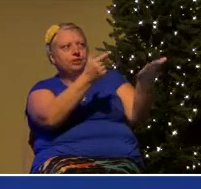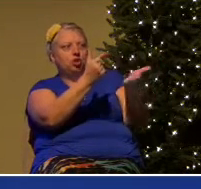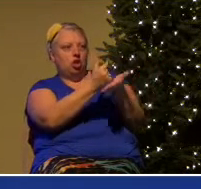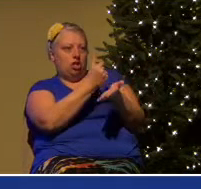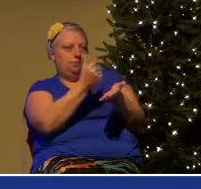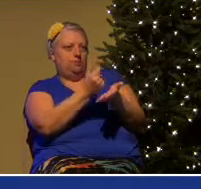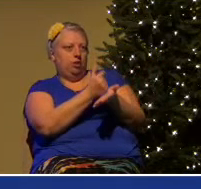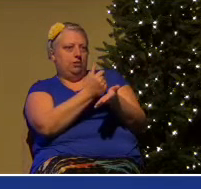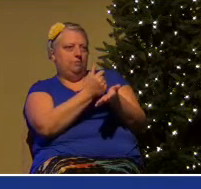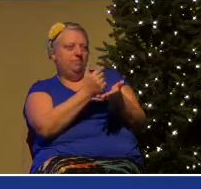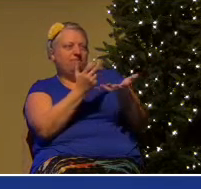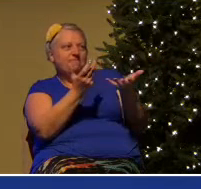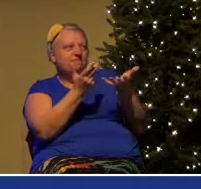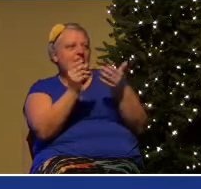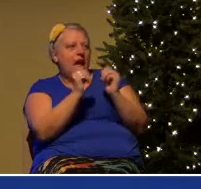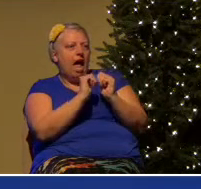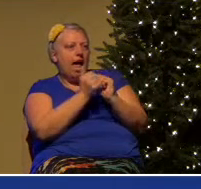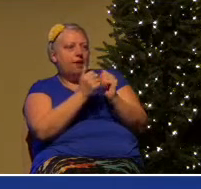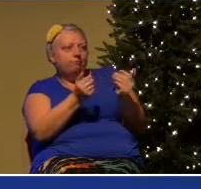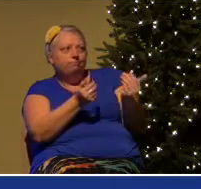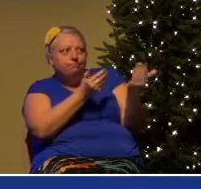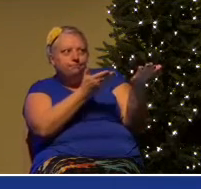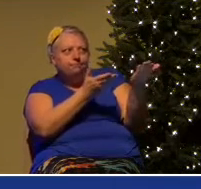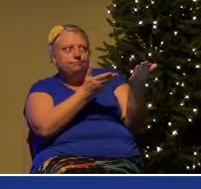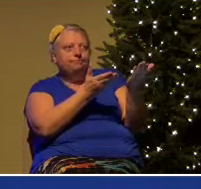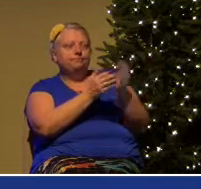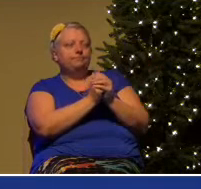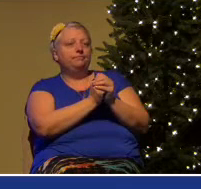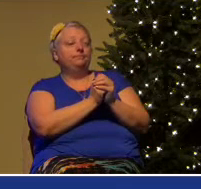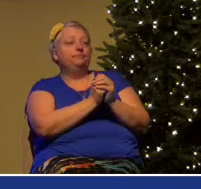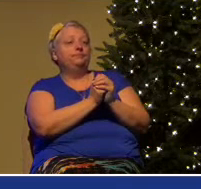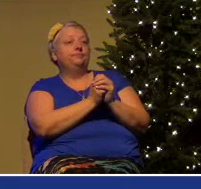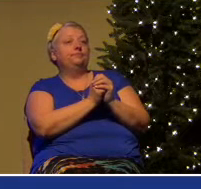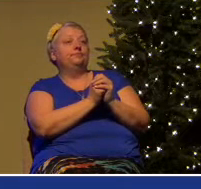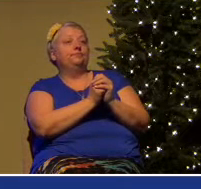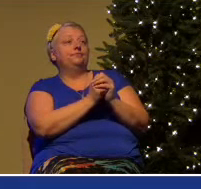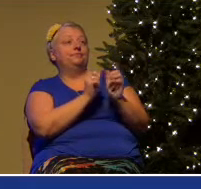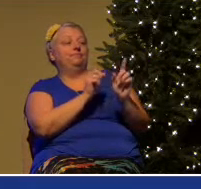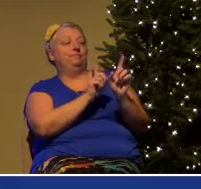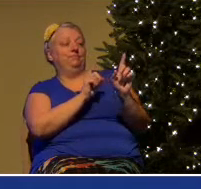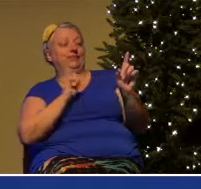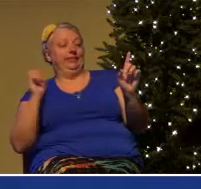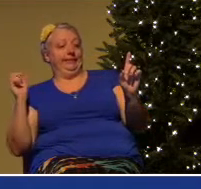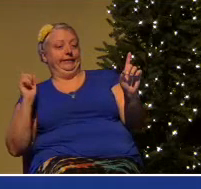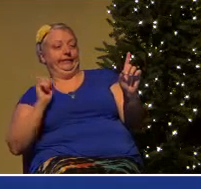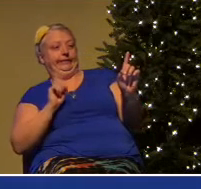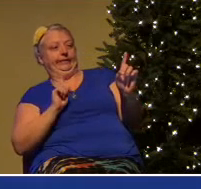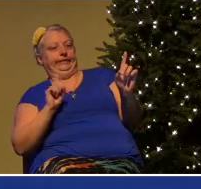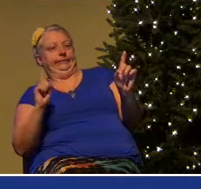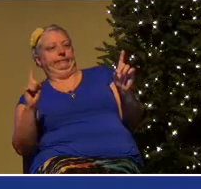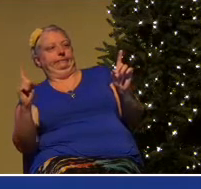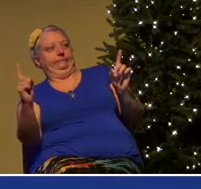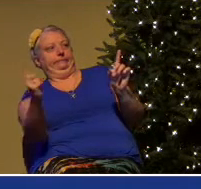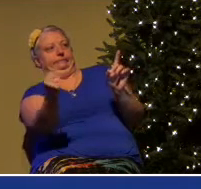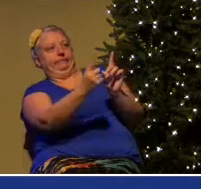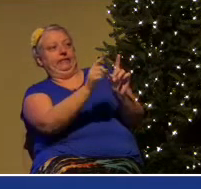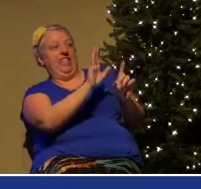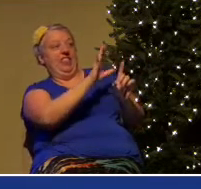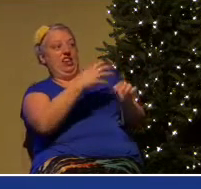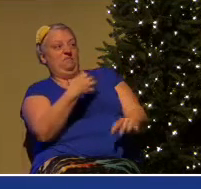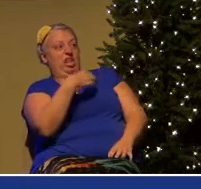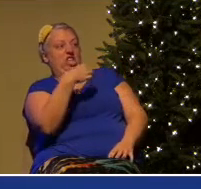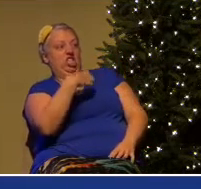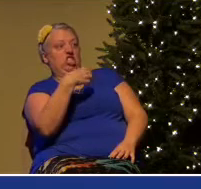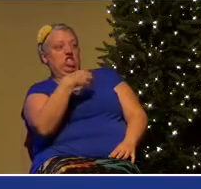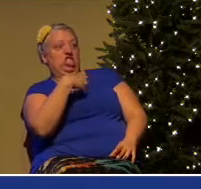We have to find ways of bypassing the objections so